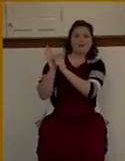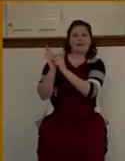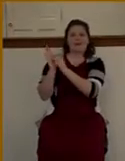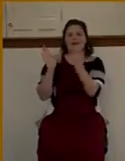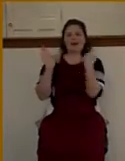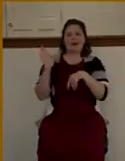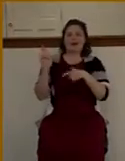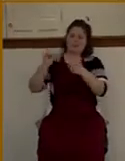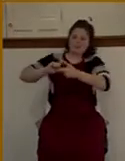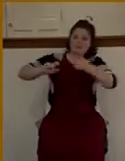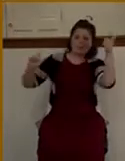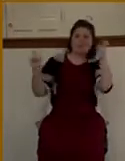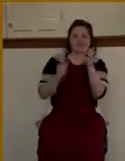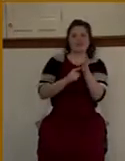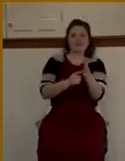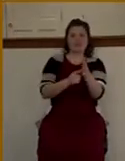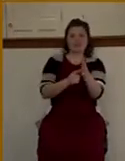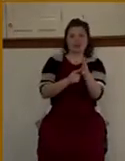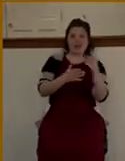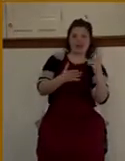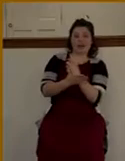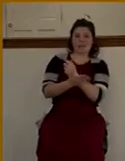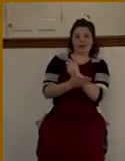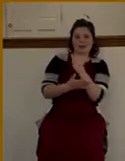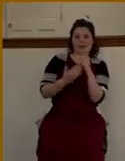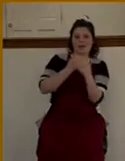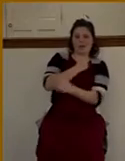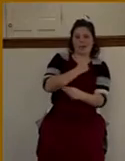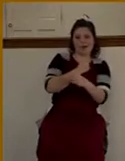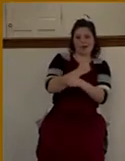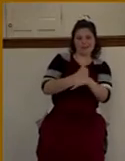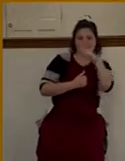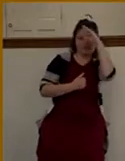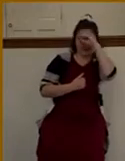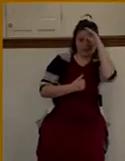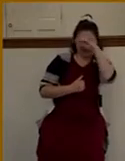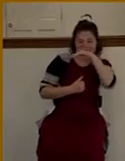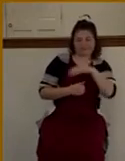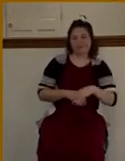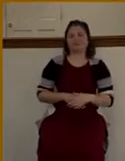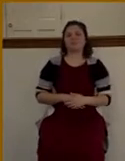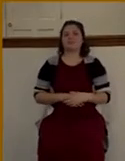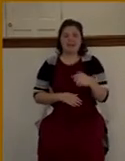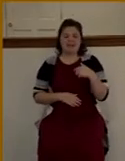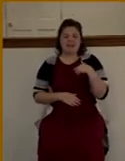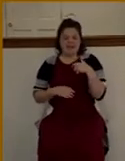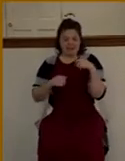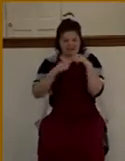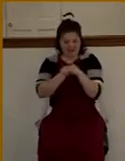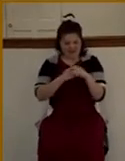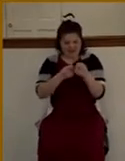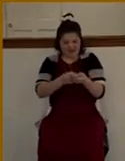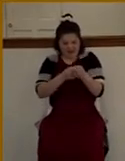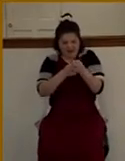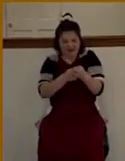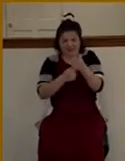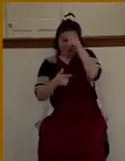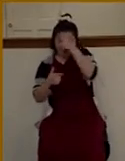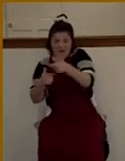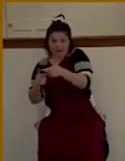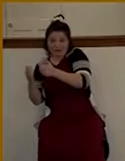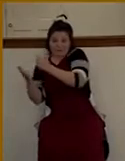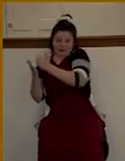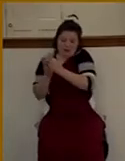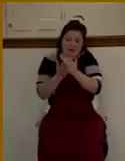caught by the poorest fishermen, perhaps, in the state of Maryland. And I fought with it. My brothers came over, and they were trying to help me